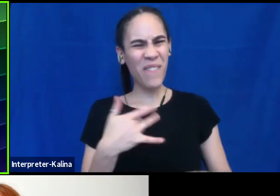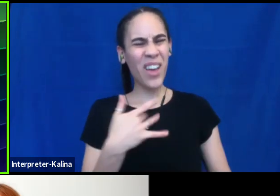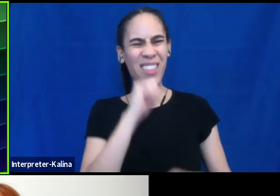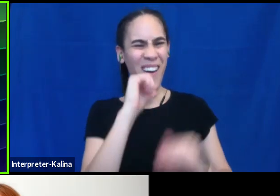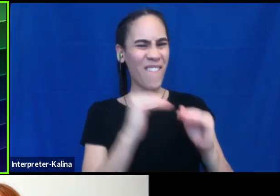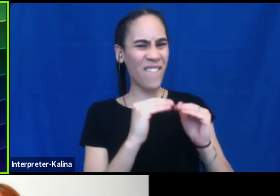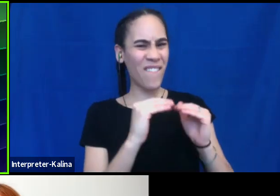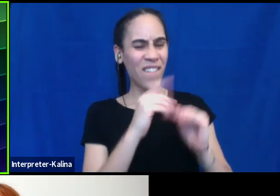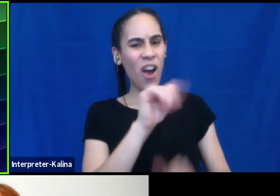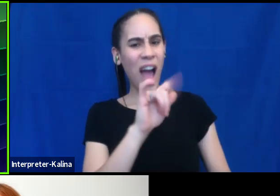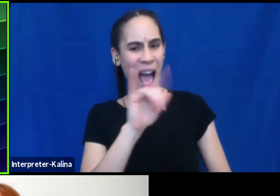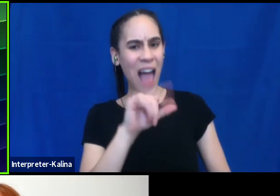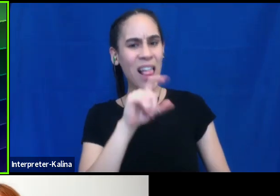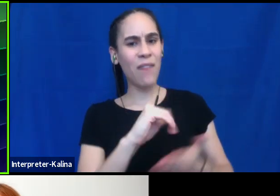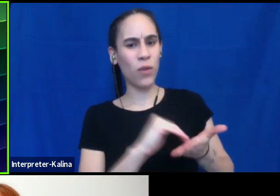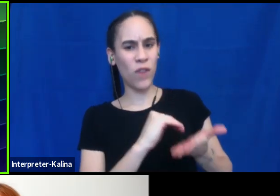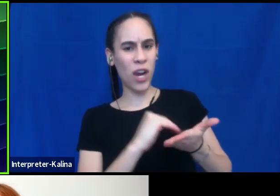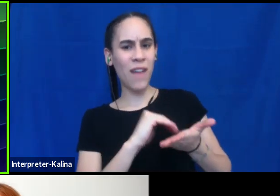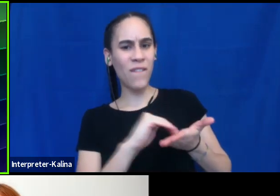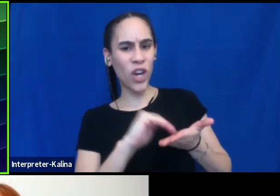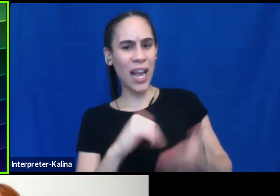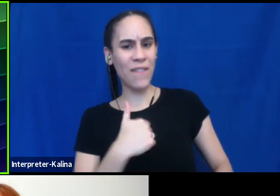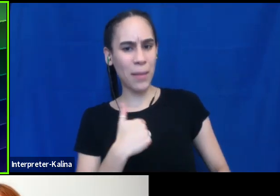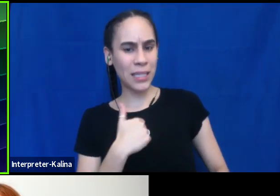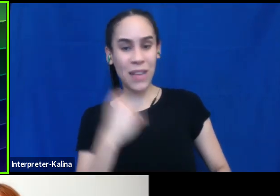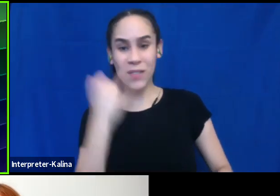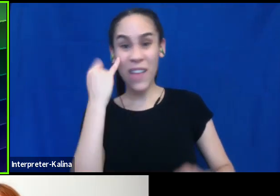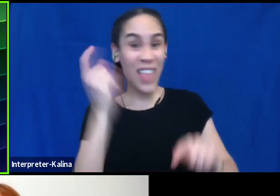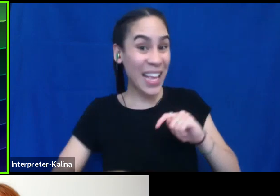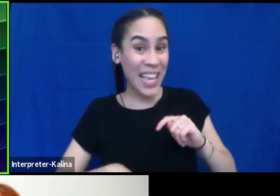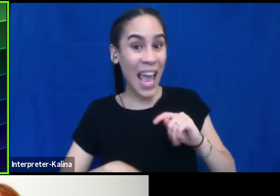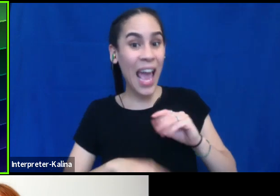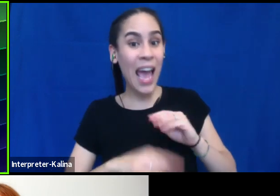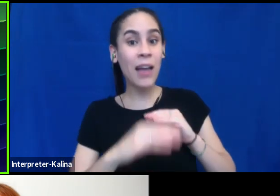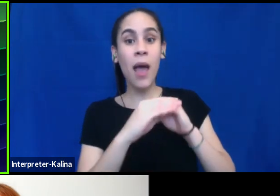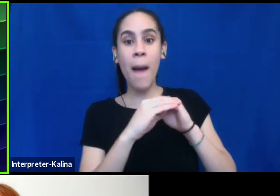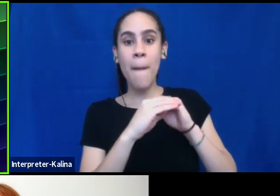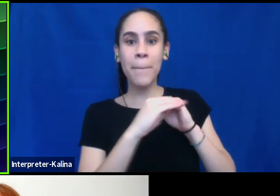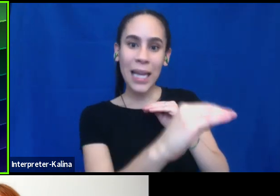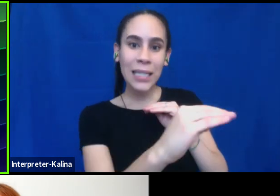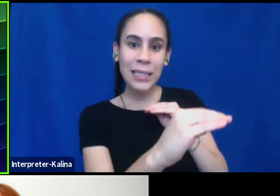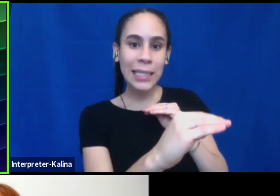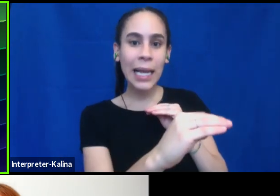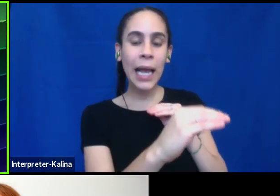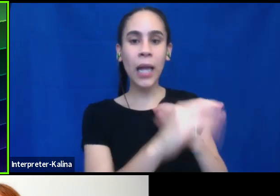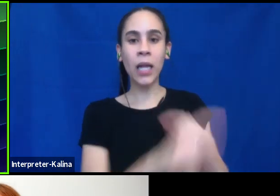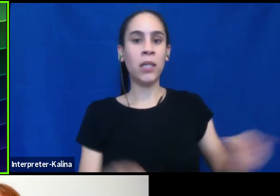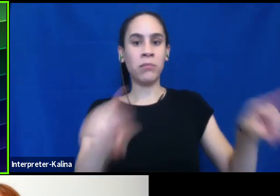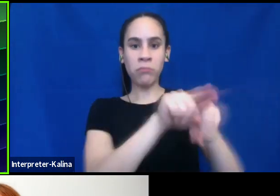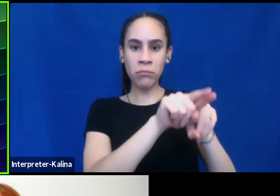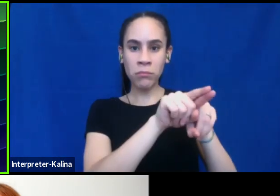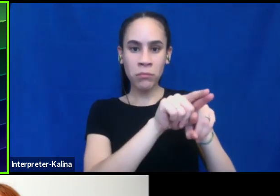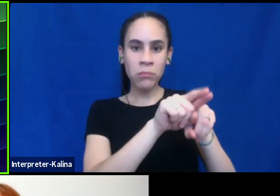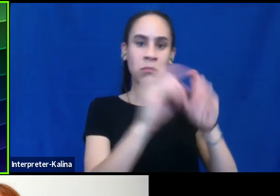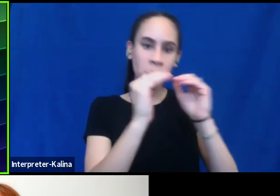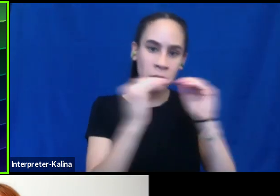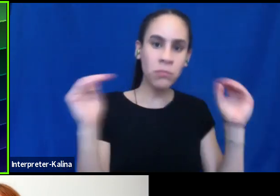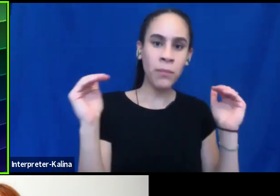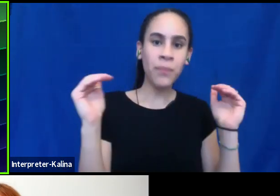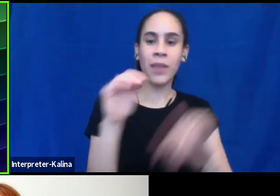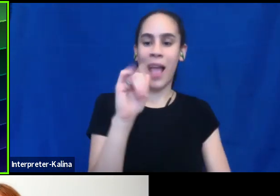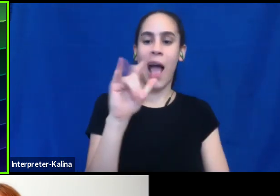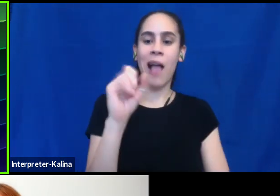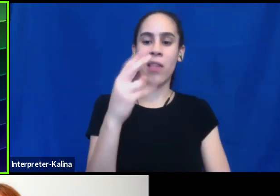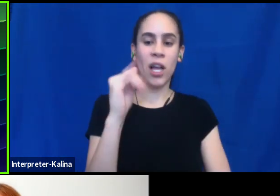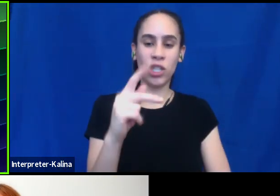to forgive themselves if they can't maintain the same level of allyship consistently throughout their life.